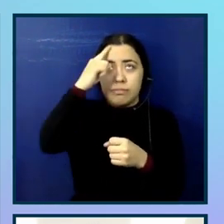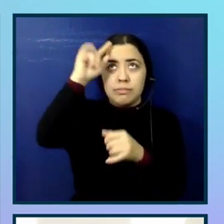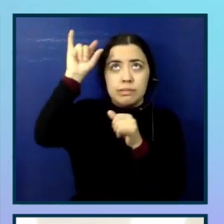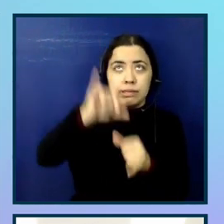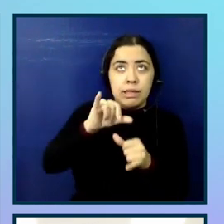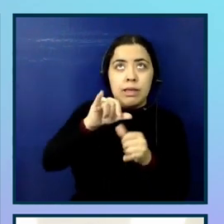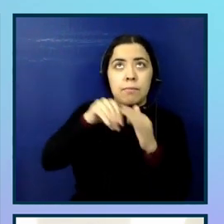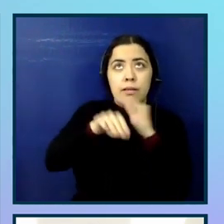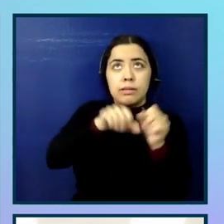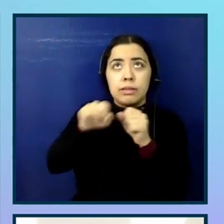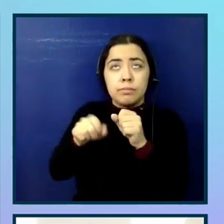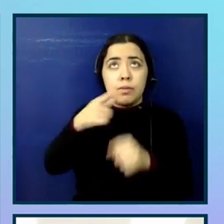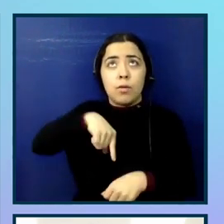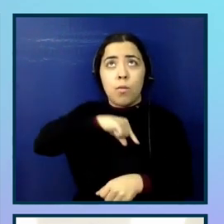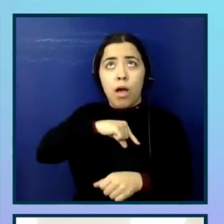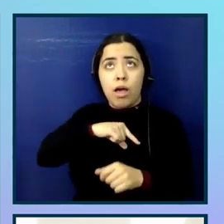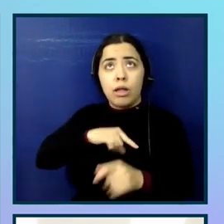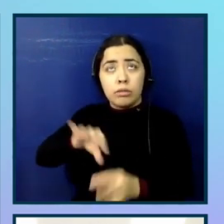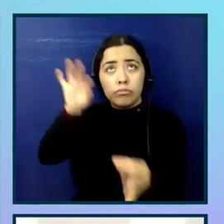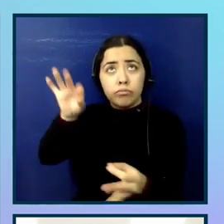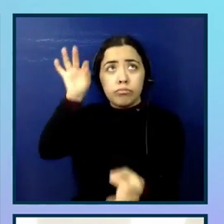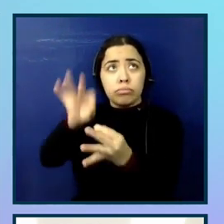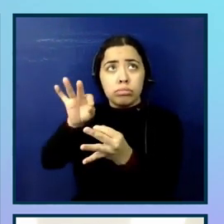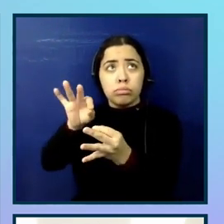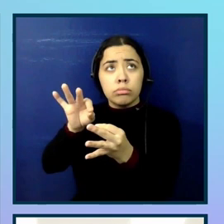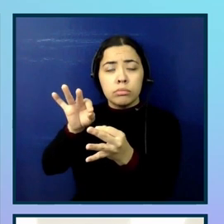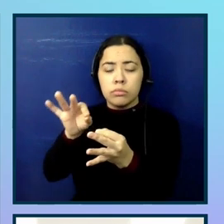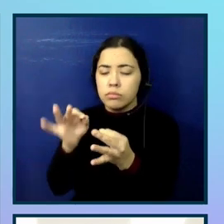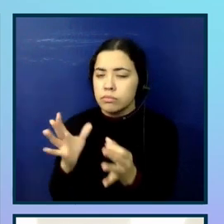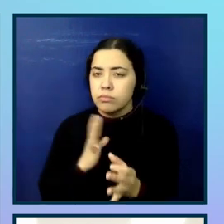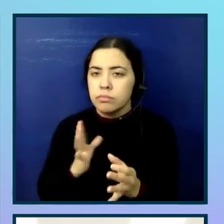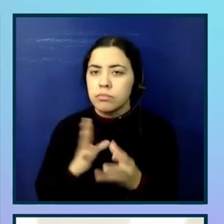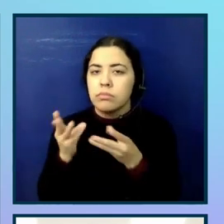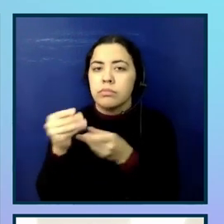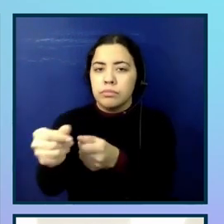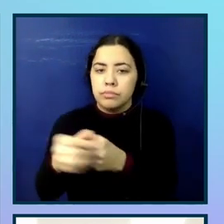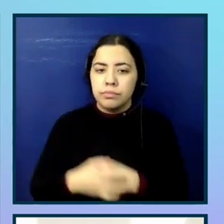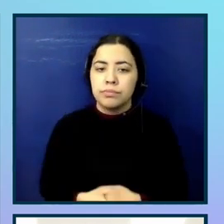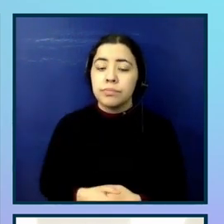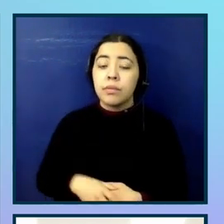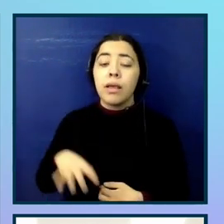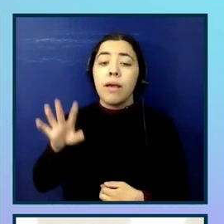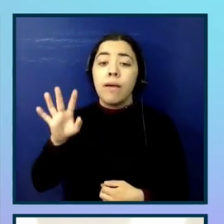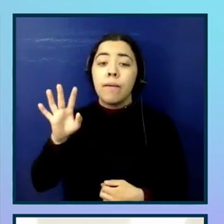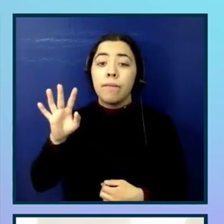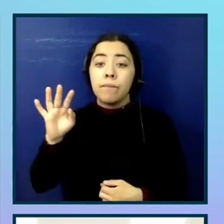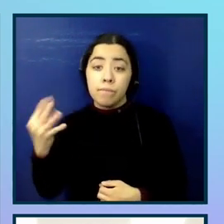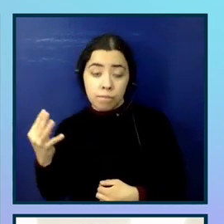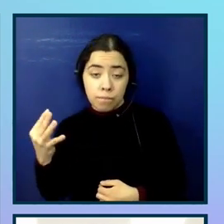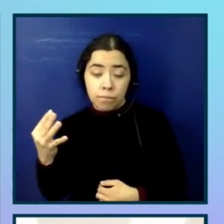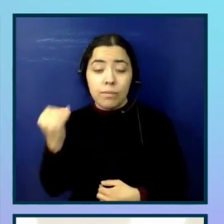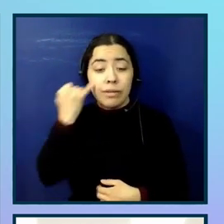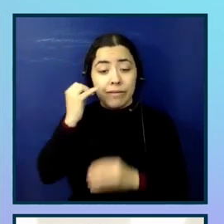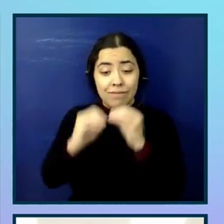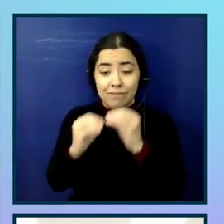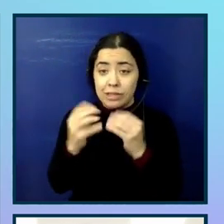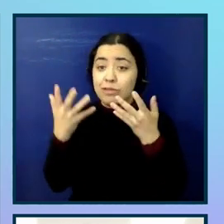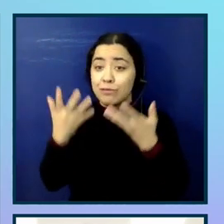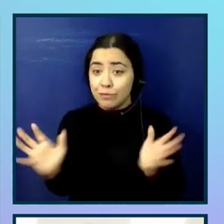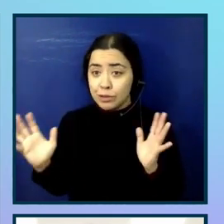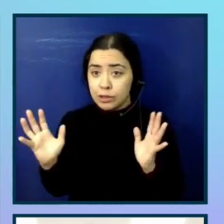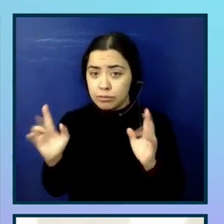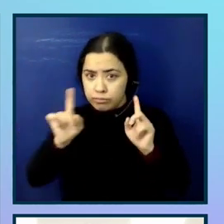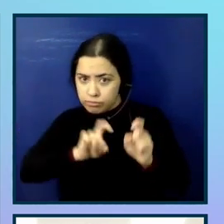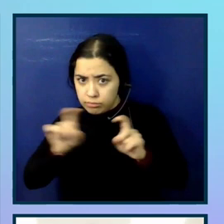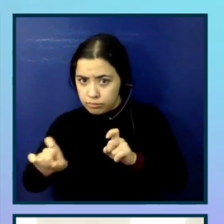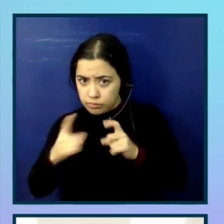perform validation testing to ensure that the accessibility fixes are actually working. And you can do this both internally and externally. So